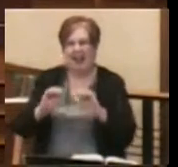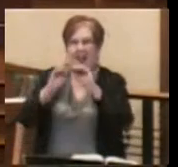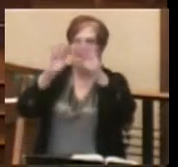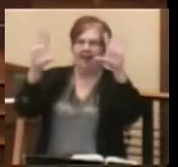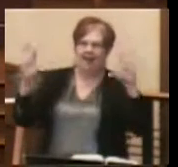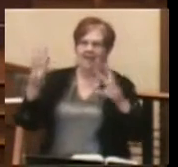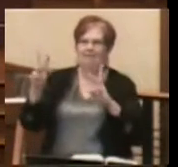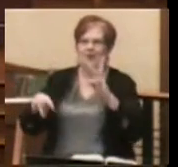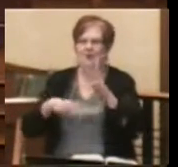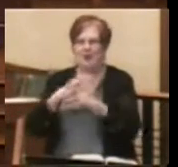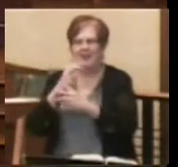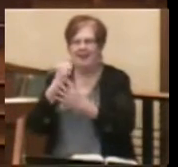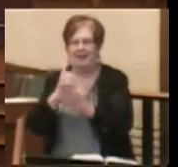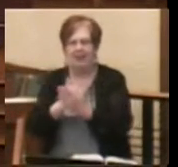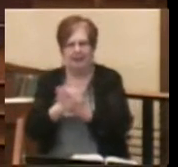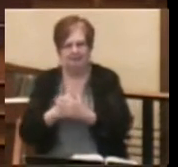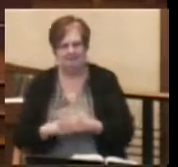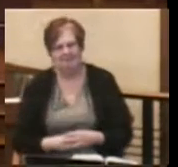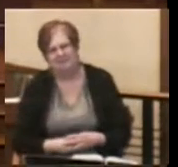Amen.